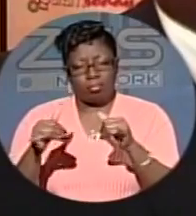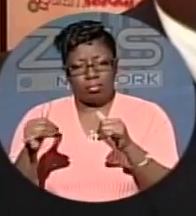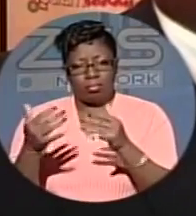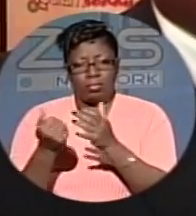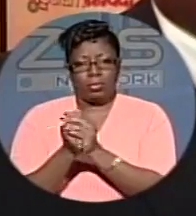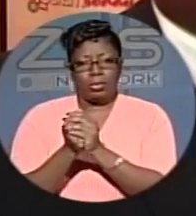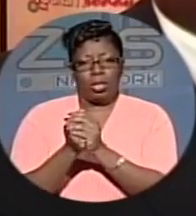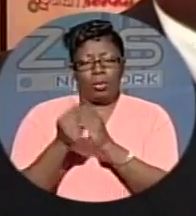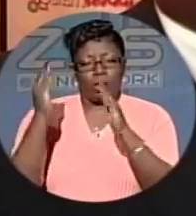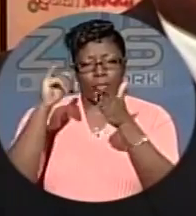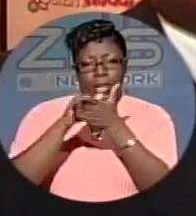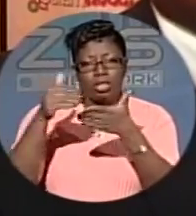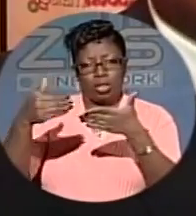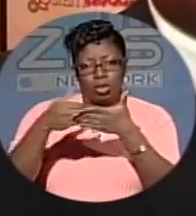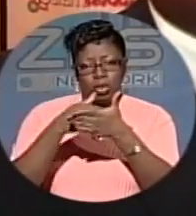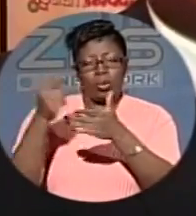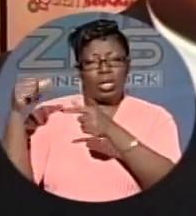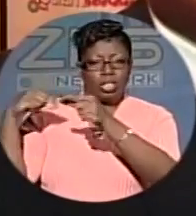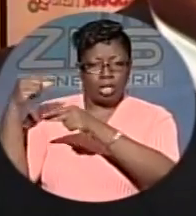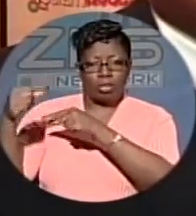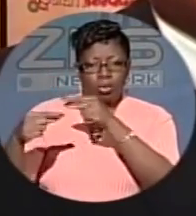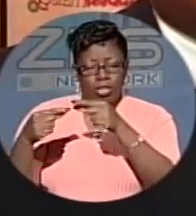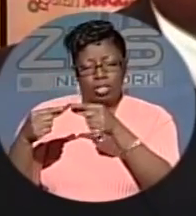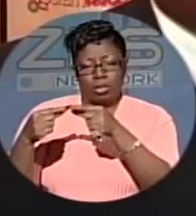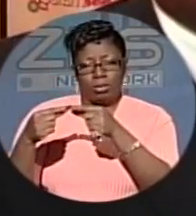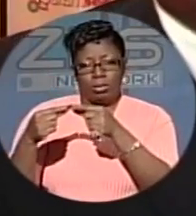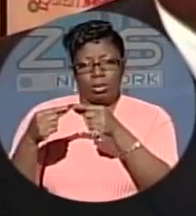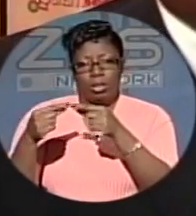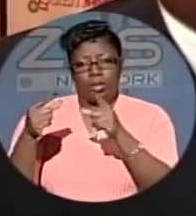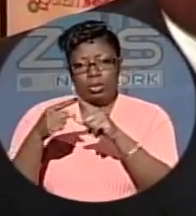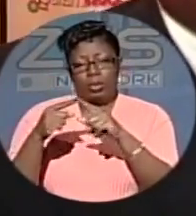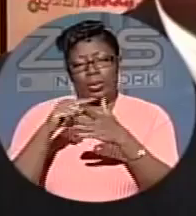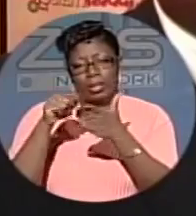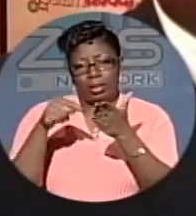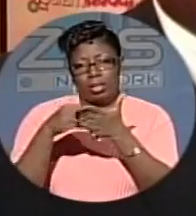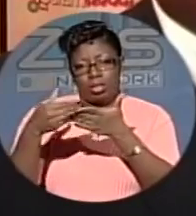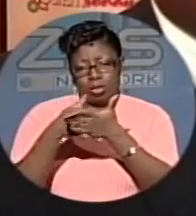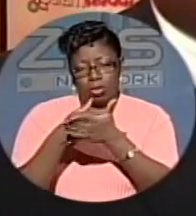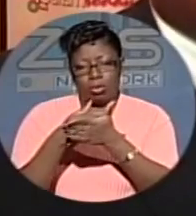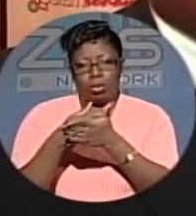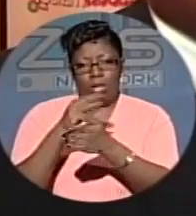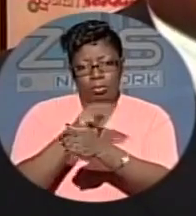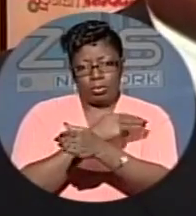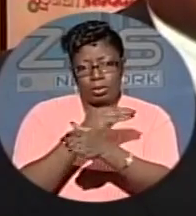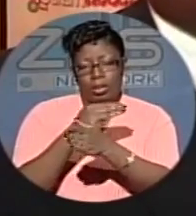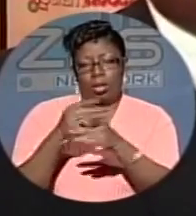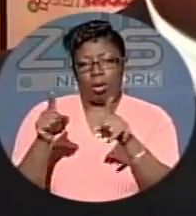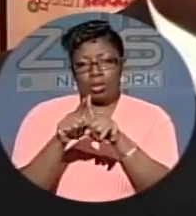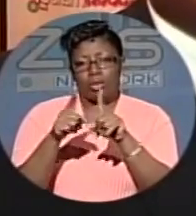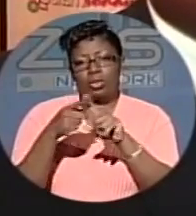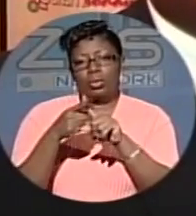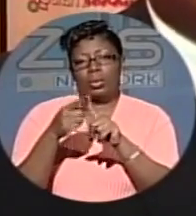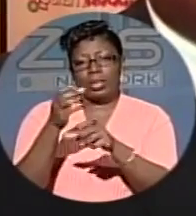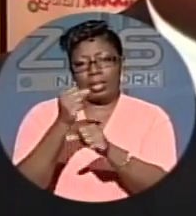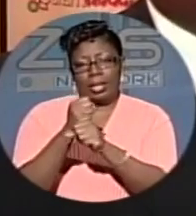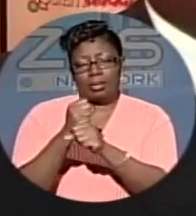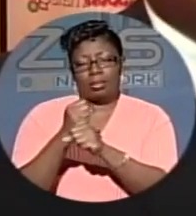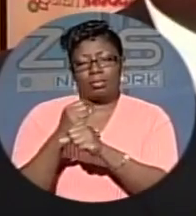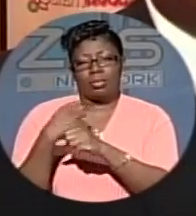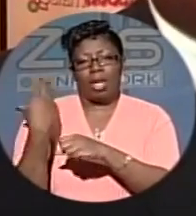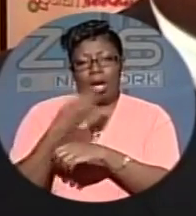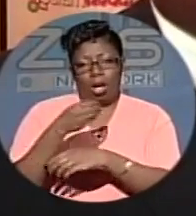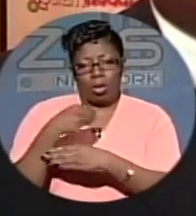new generation of Bahamians to some of these classics. And the importance of that is obvious. know, if we can get our own people to appreciate